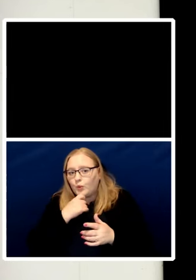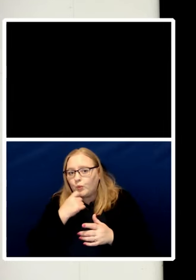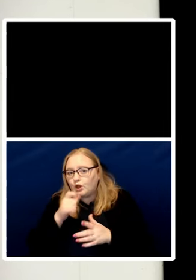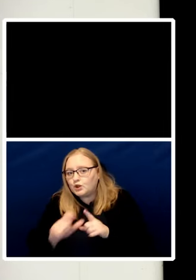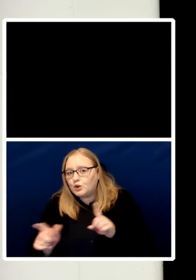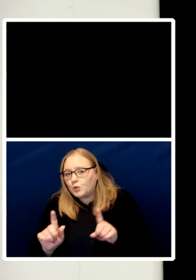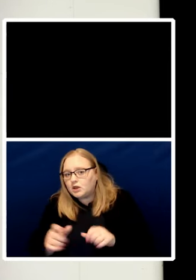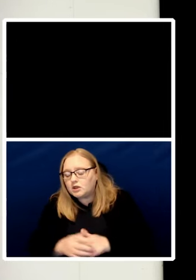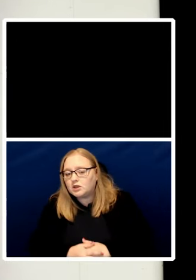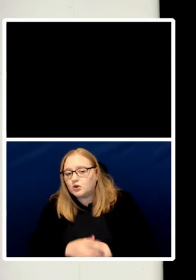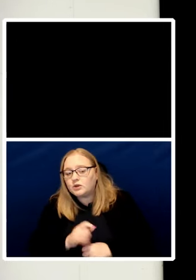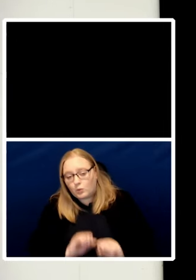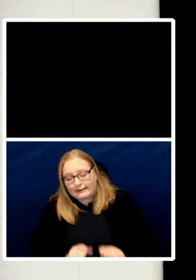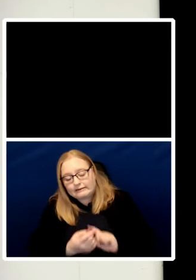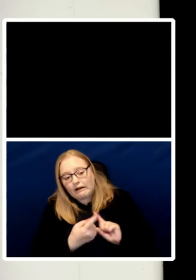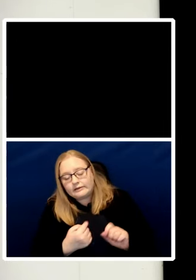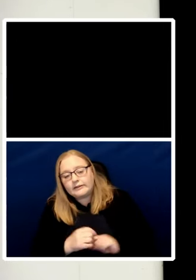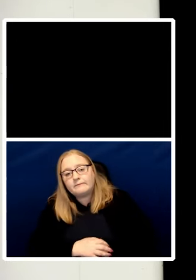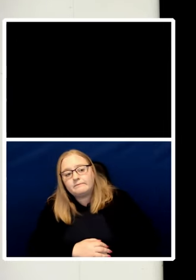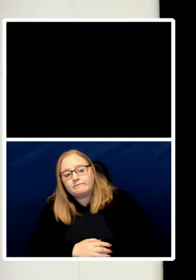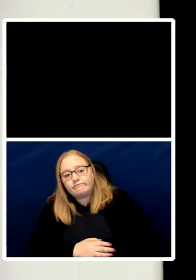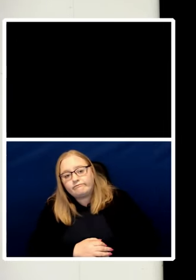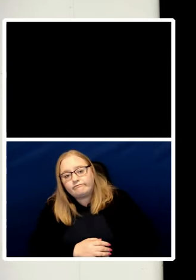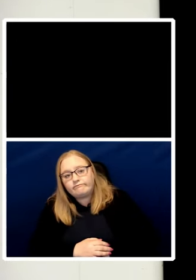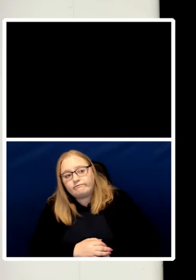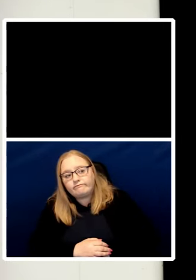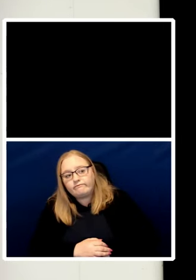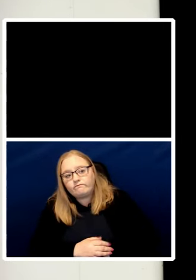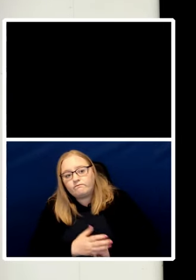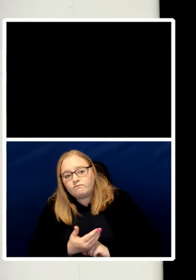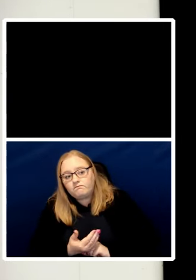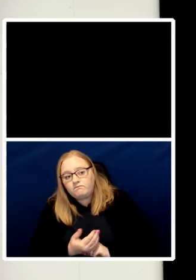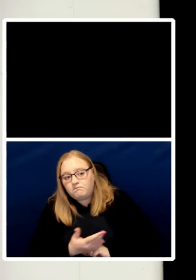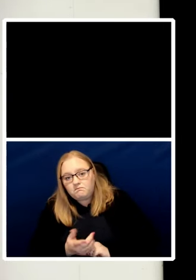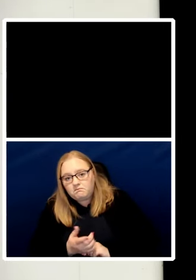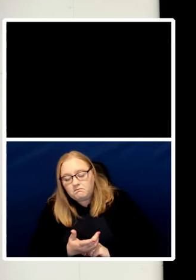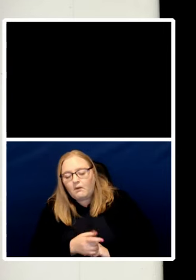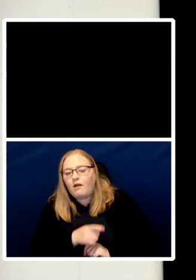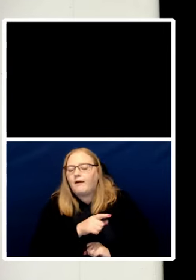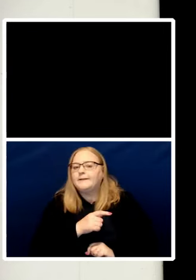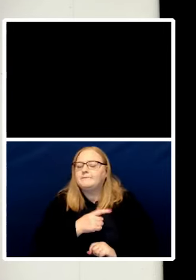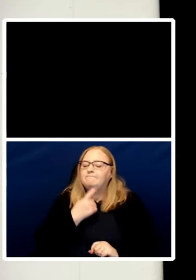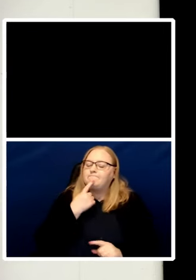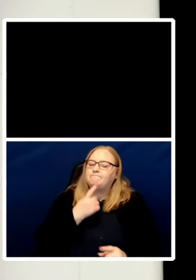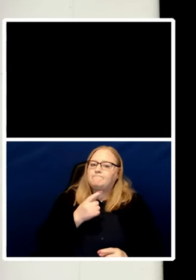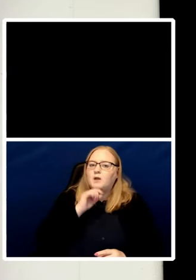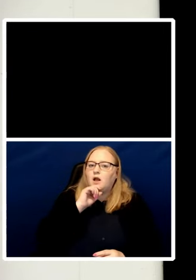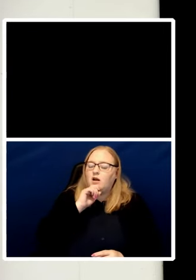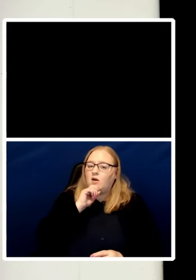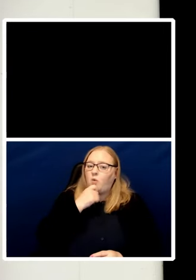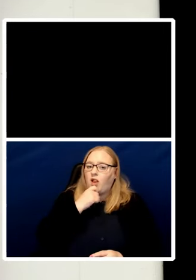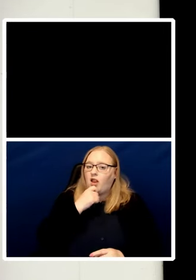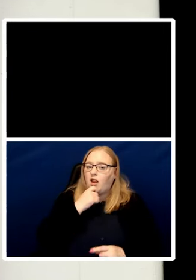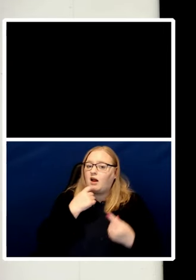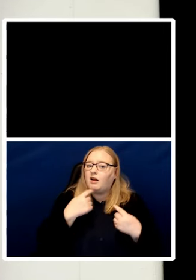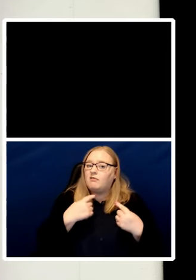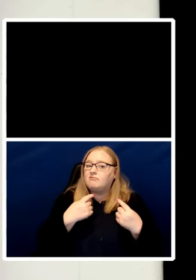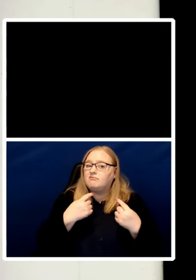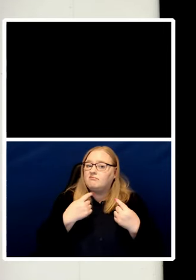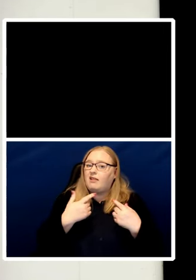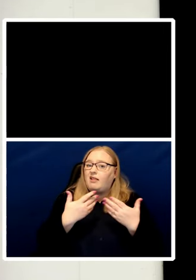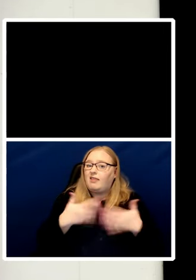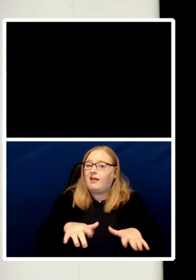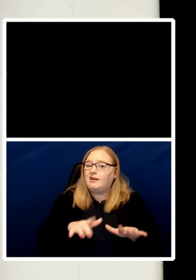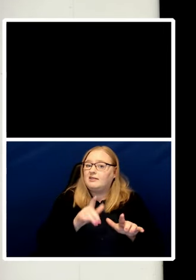admitted he would let them drown so that's the future if you lose shame and if we allow the killings of tens of thousands of people